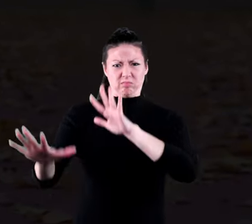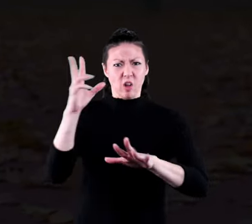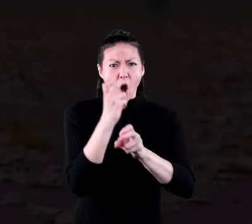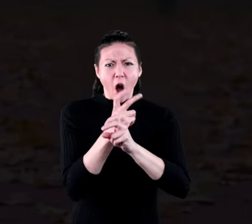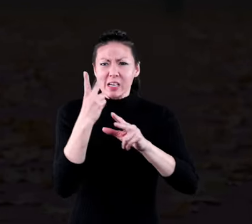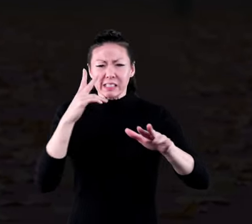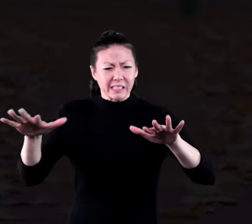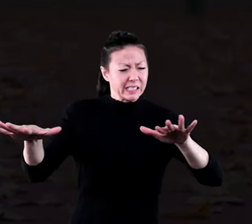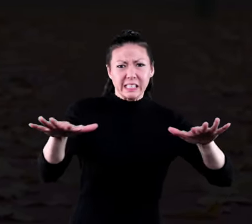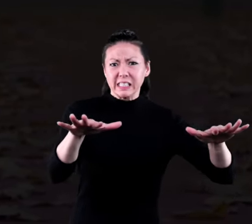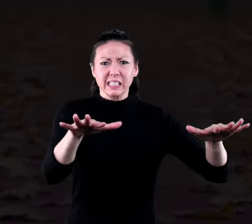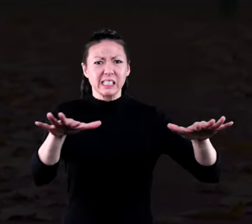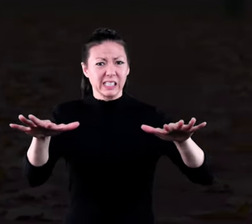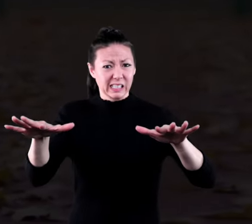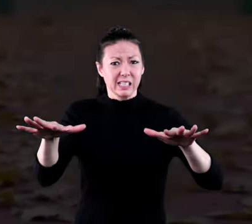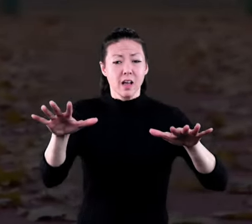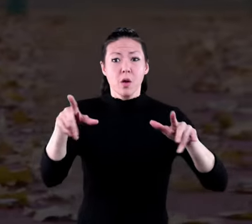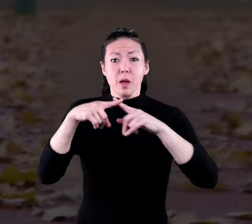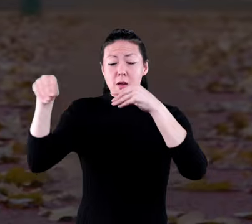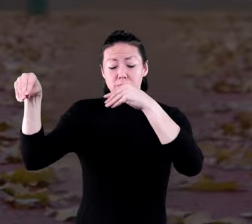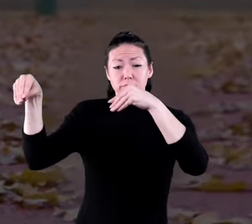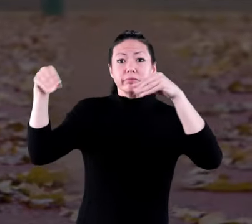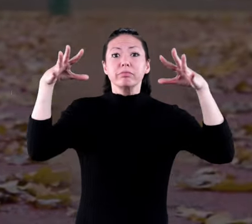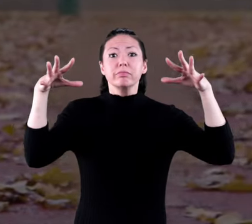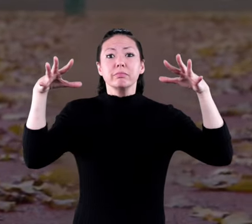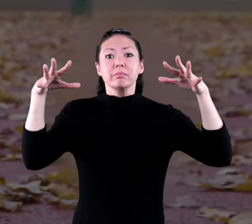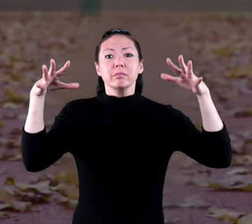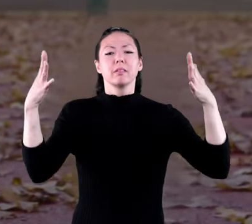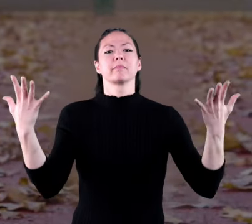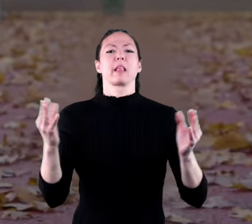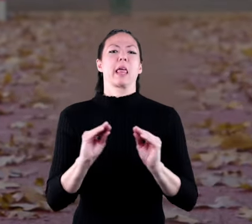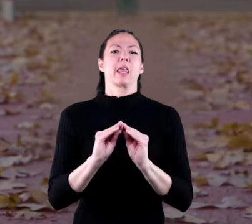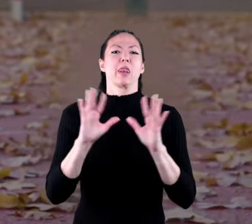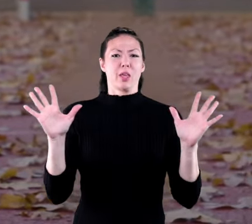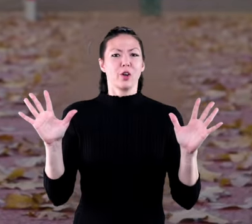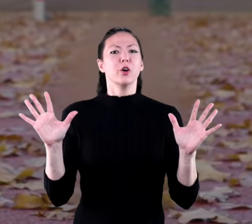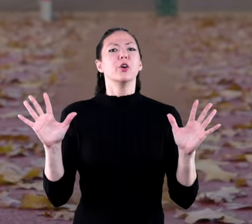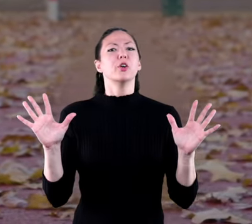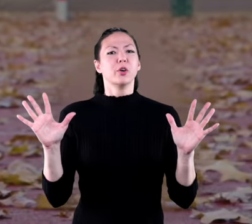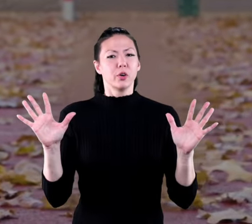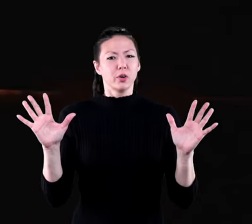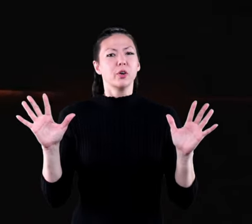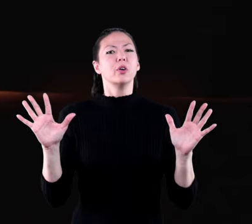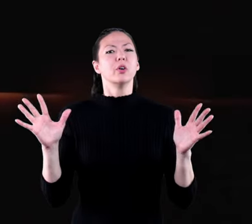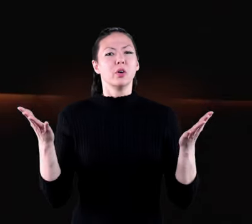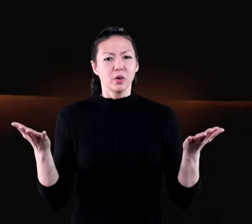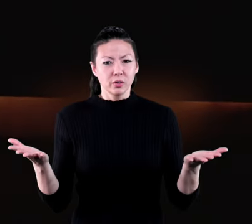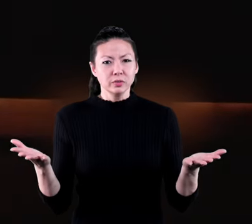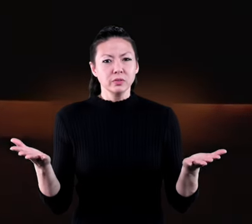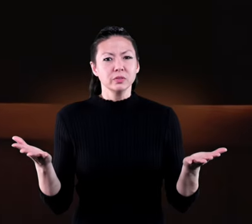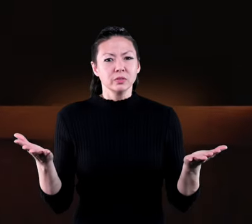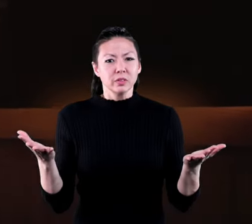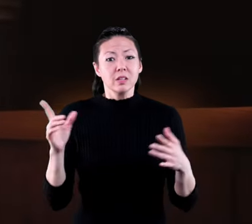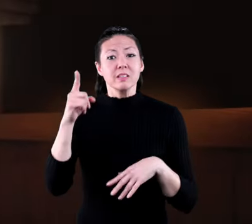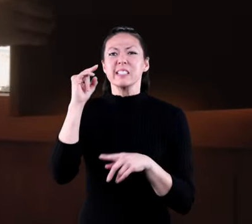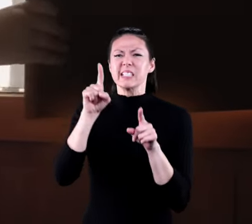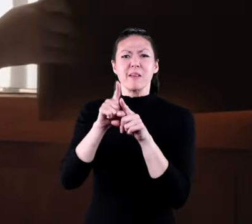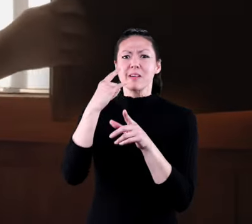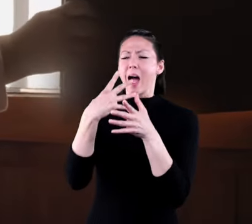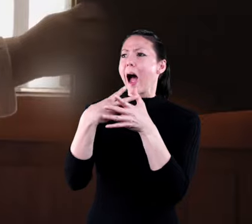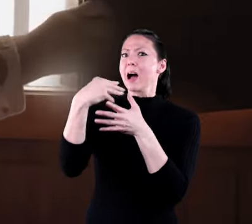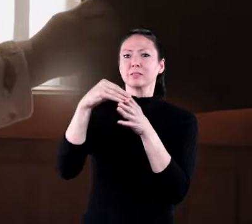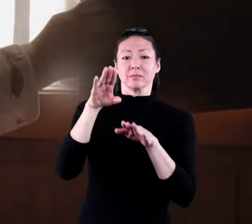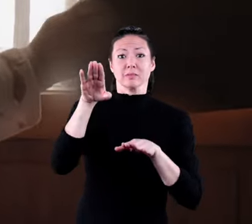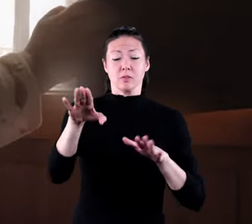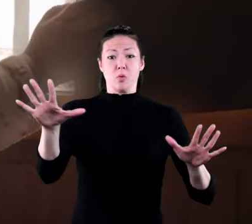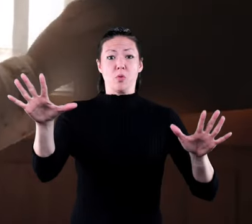that you can't see anything around you but then after a minute things become clearer the same goes if you step out into the